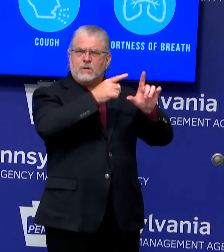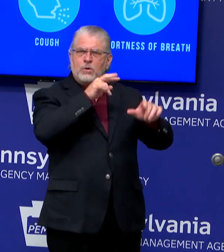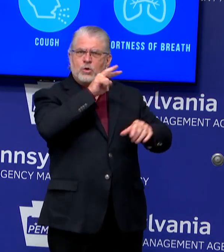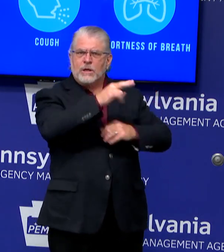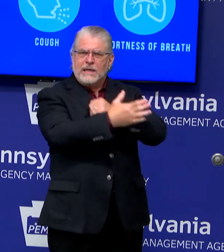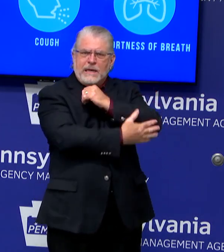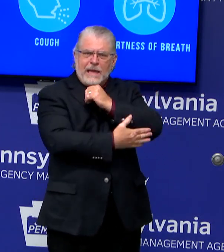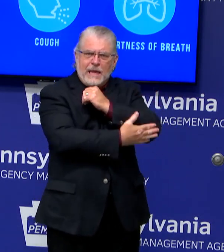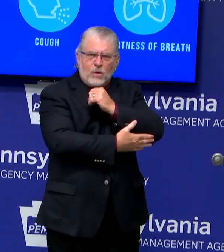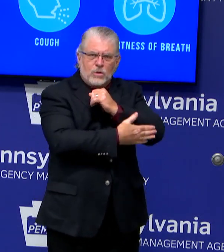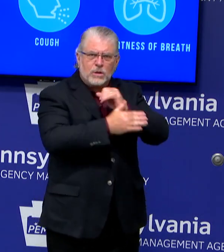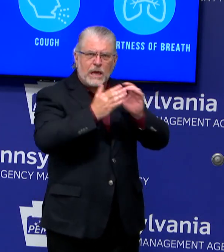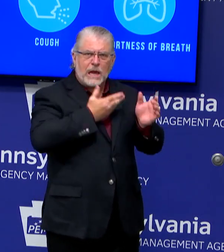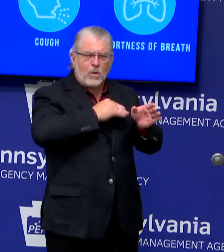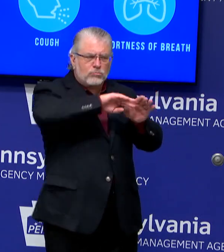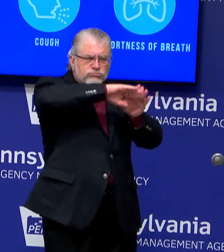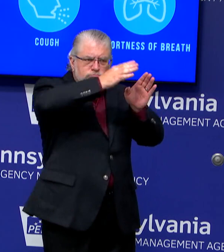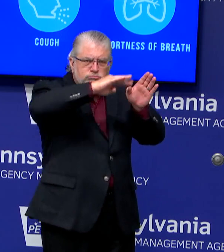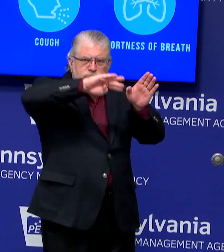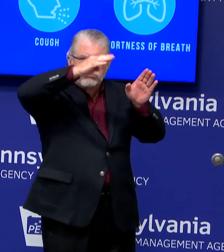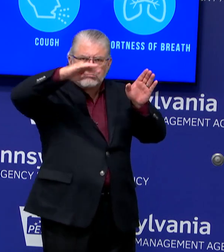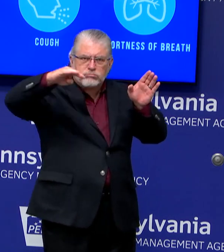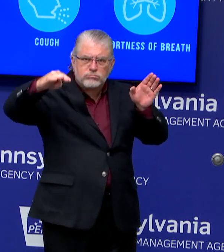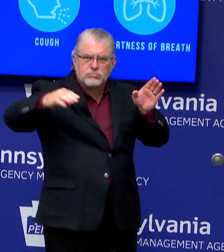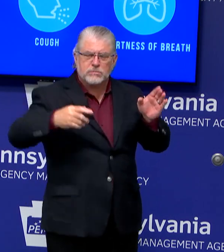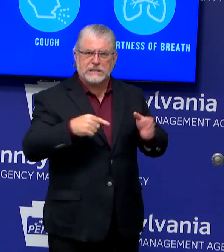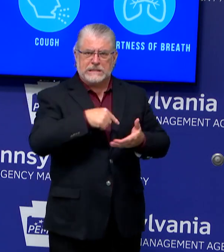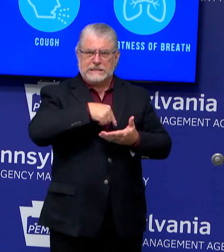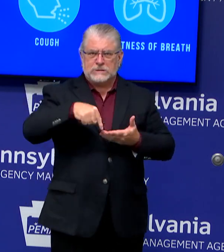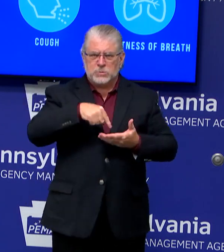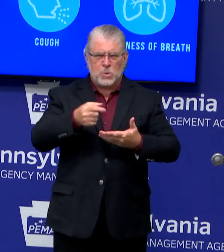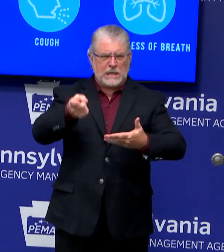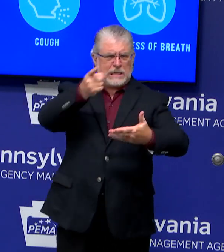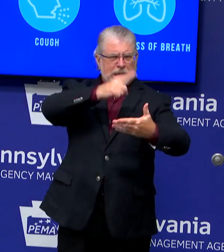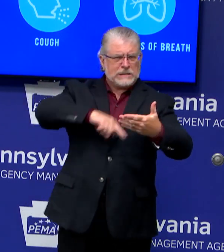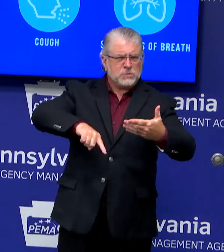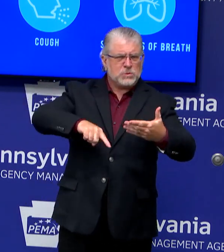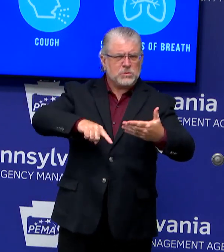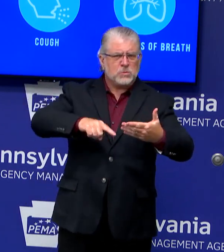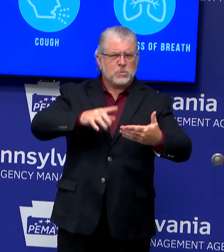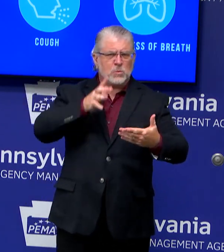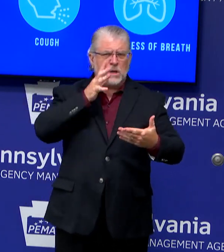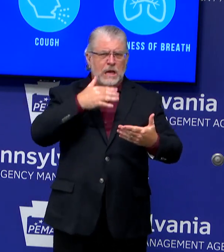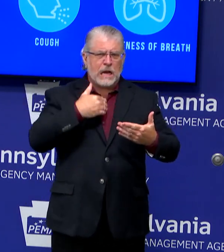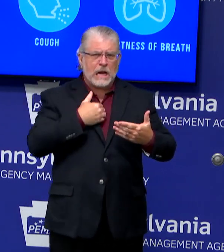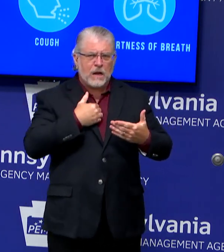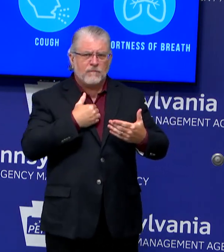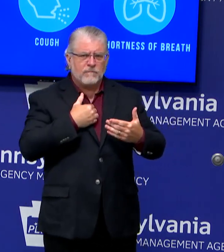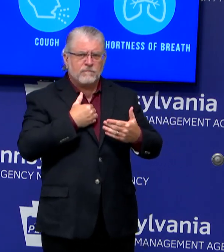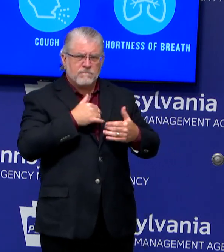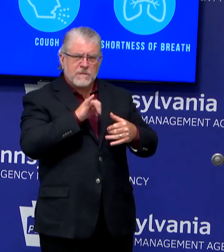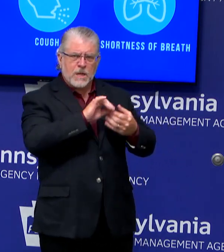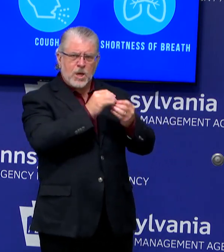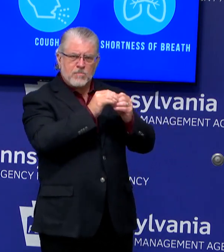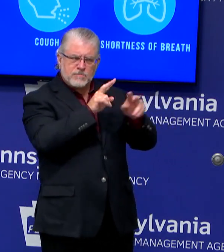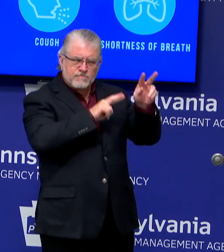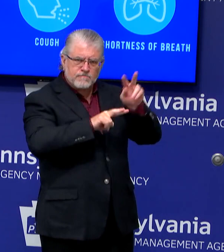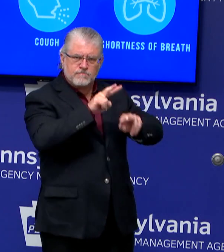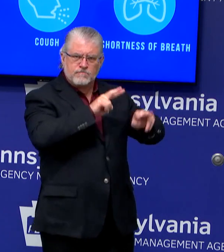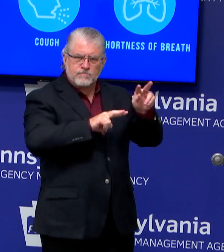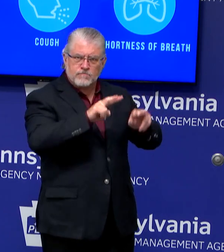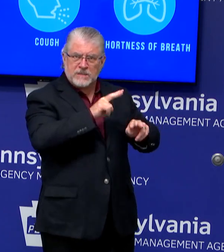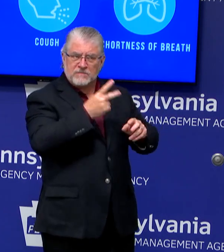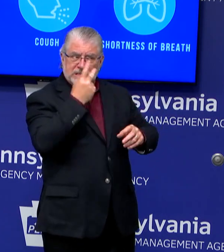initially, maybe this week or certainly next week. And then we're going to continue to improve that type of recovery